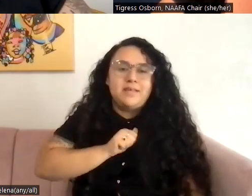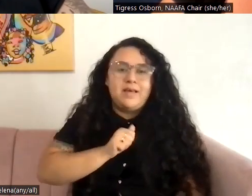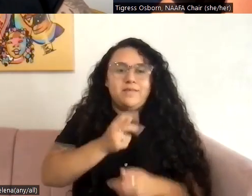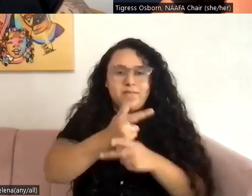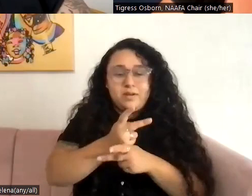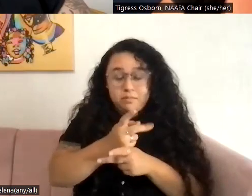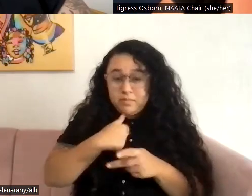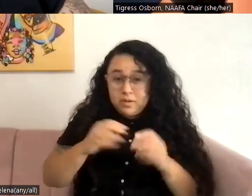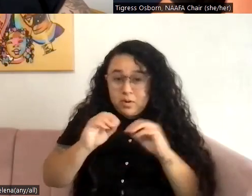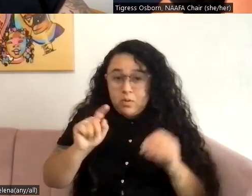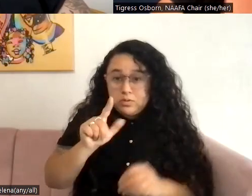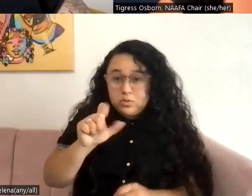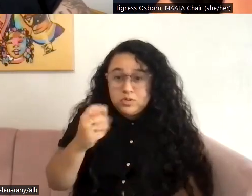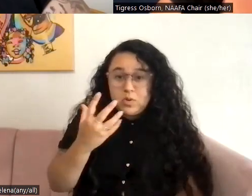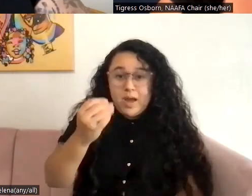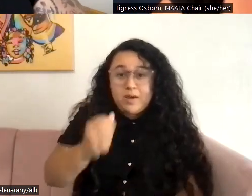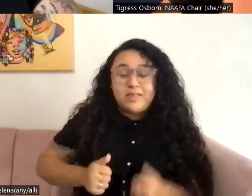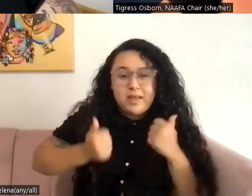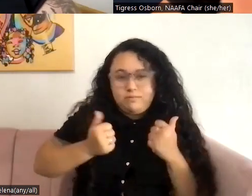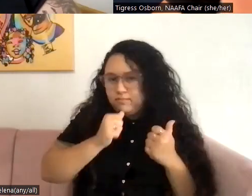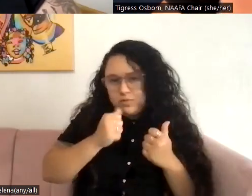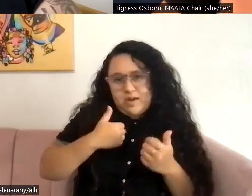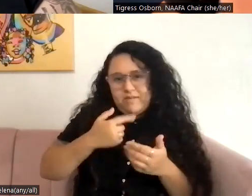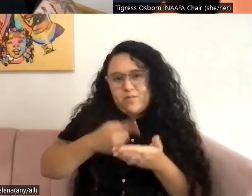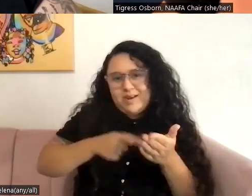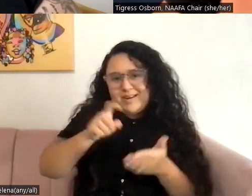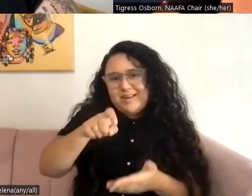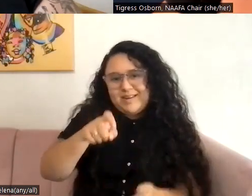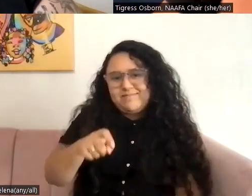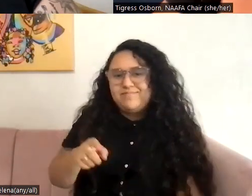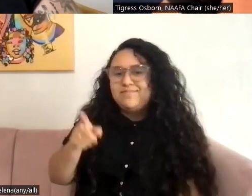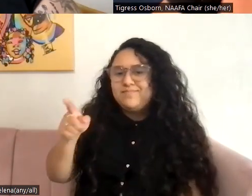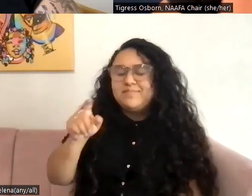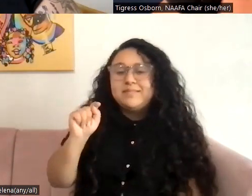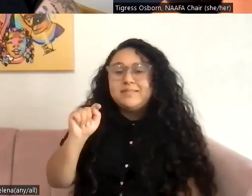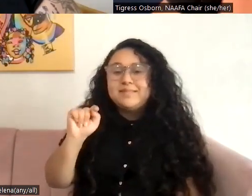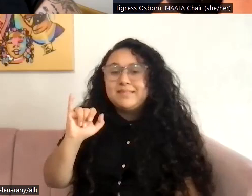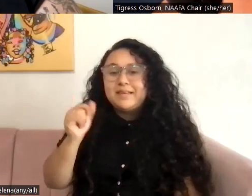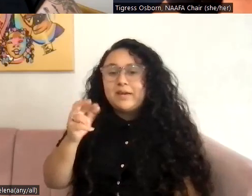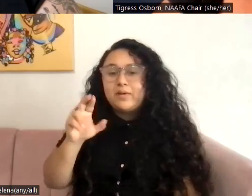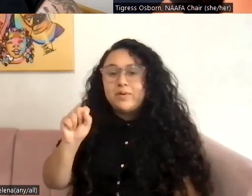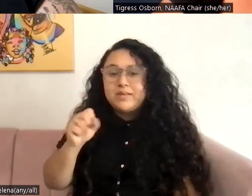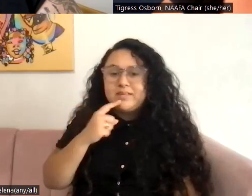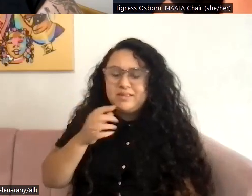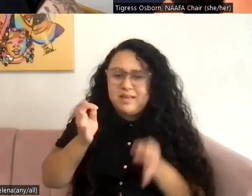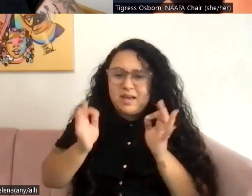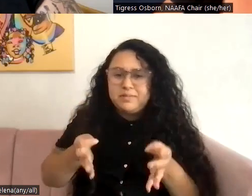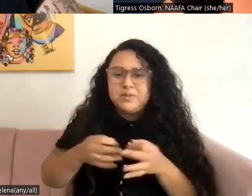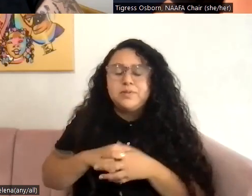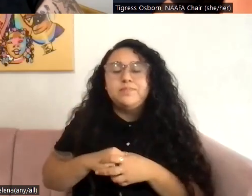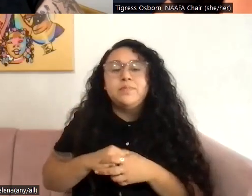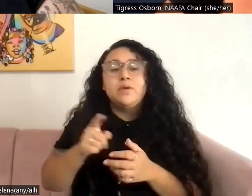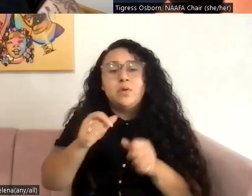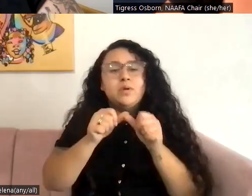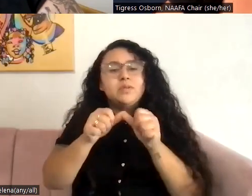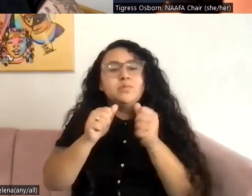have what I need. Absolutely. And Anna's going to share some specific tools with us as we continue through the webinar today. If you're with us live,